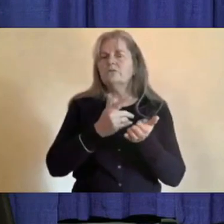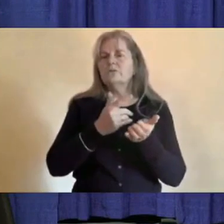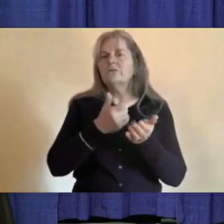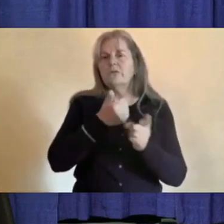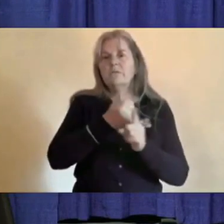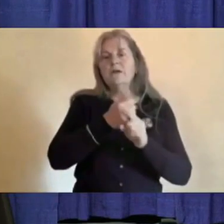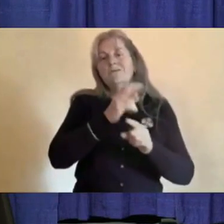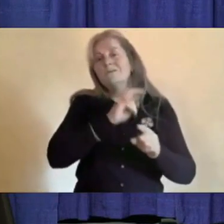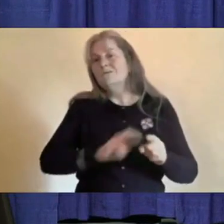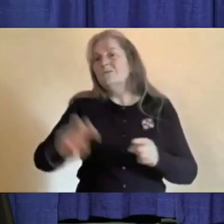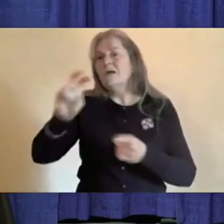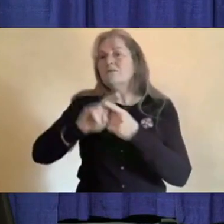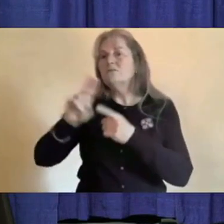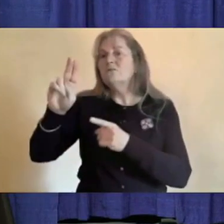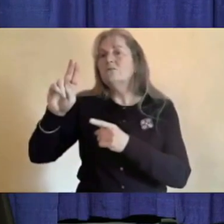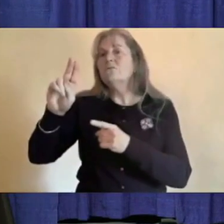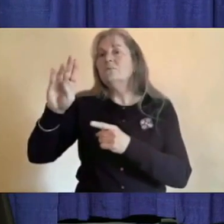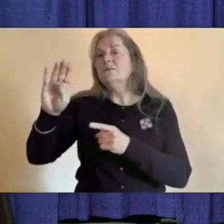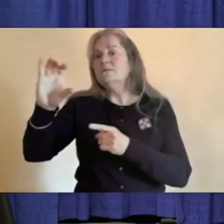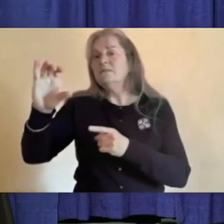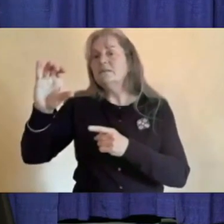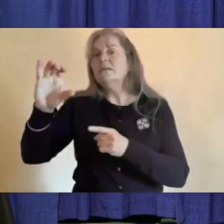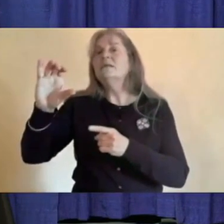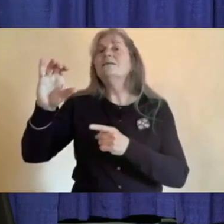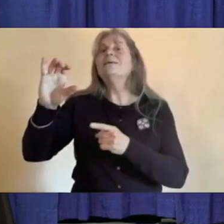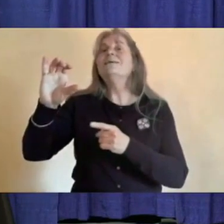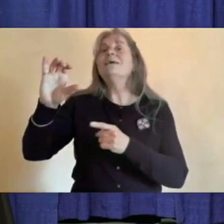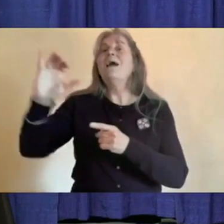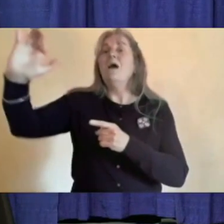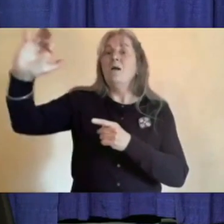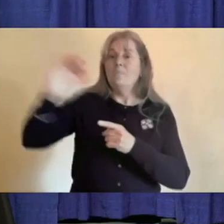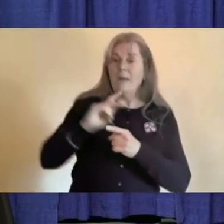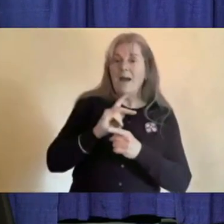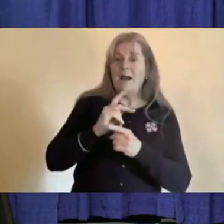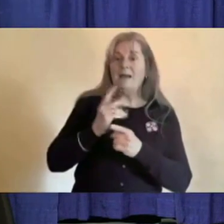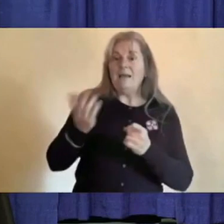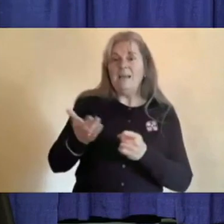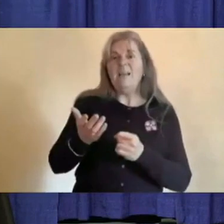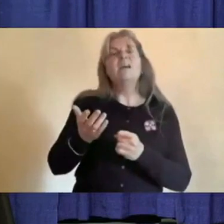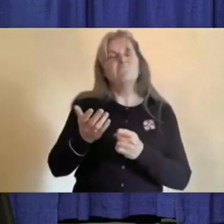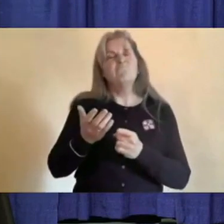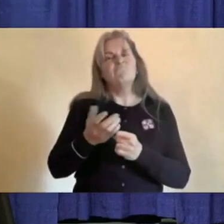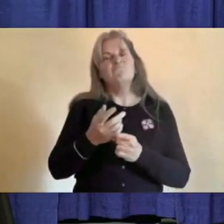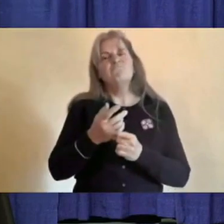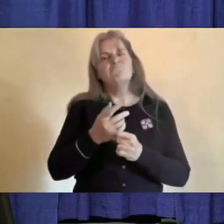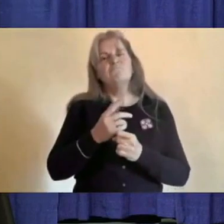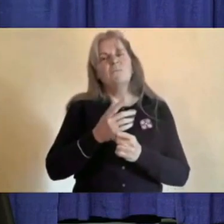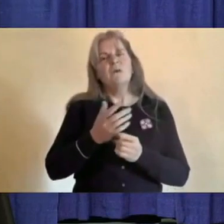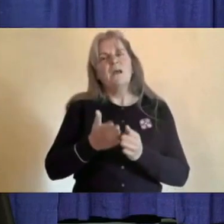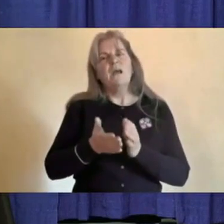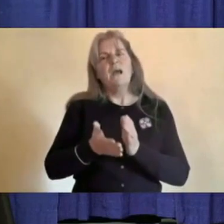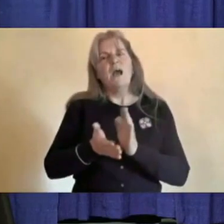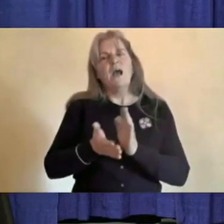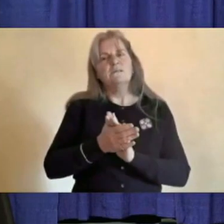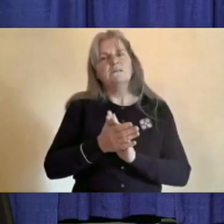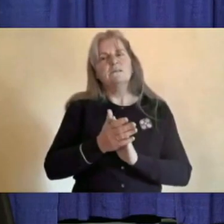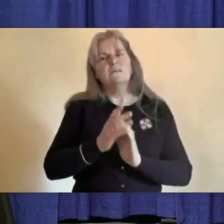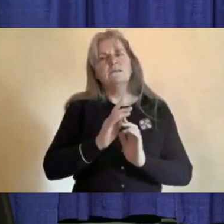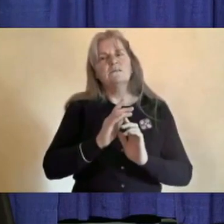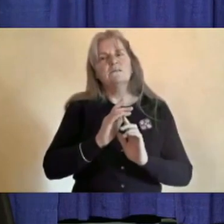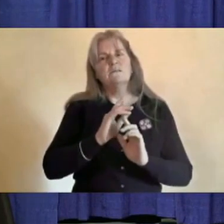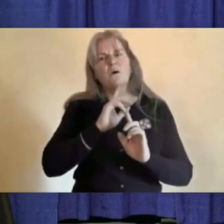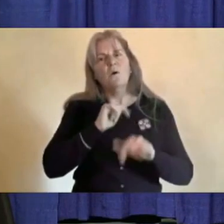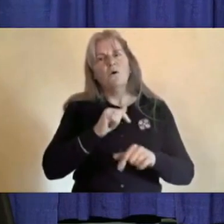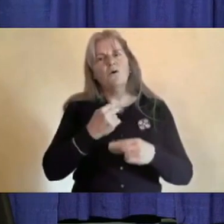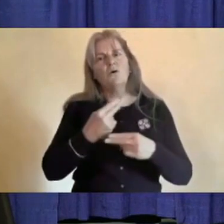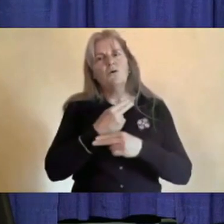re-entering a health care facility, we are asking PPE and a mask use for those first